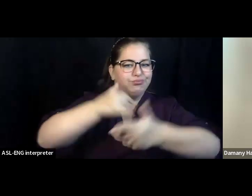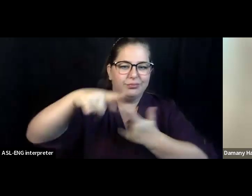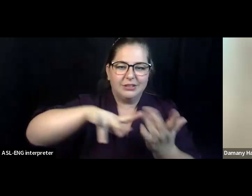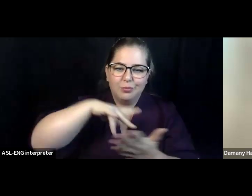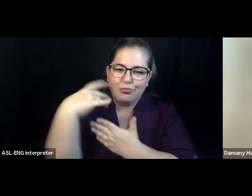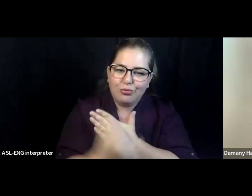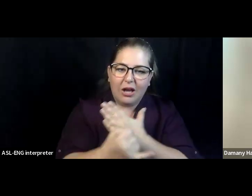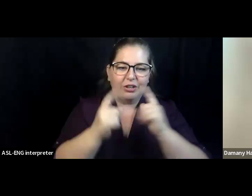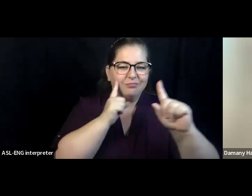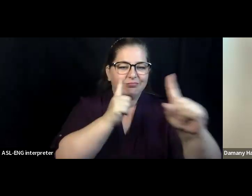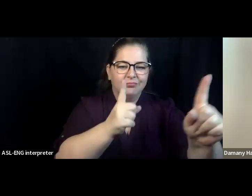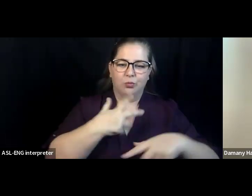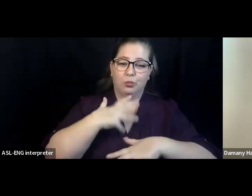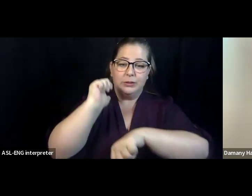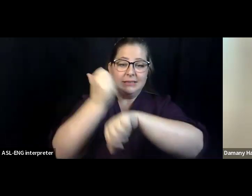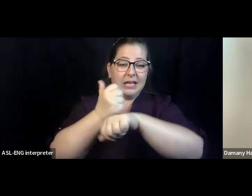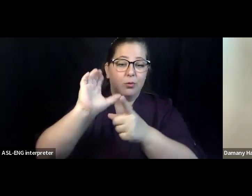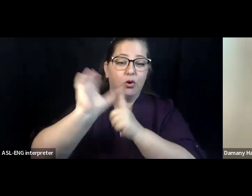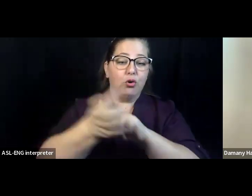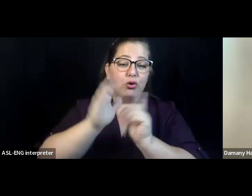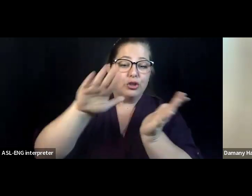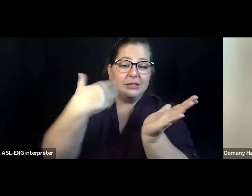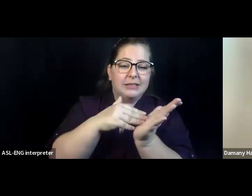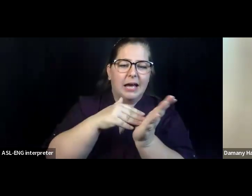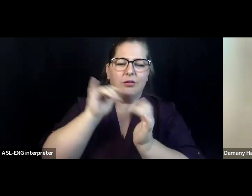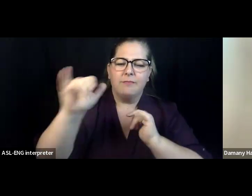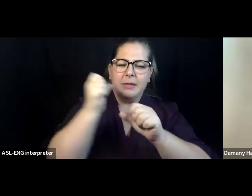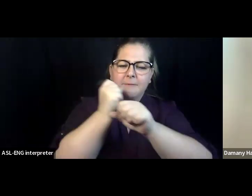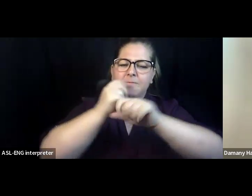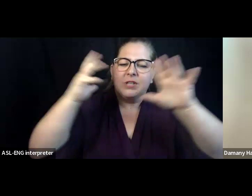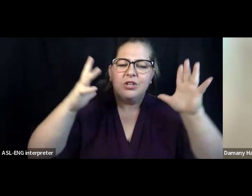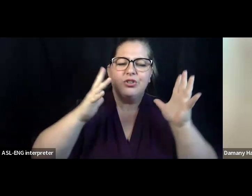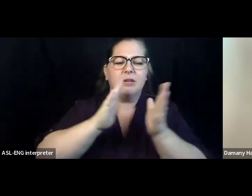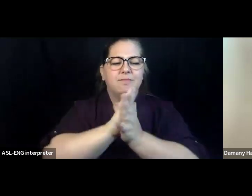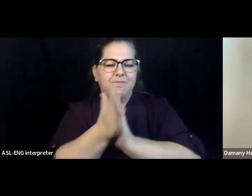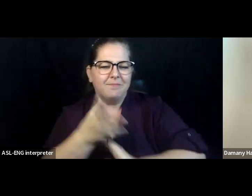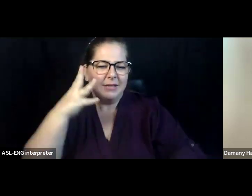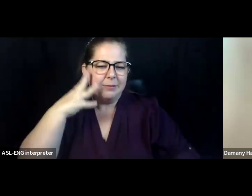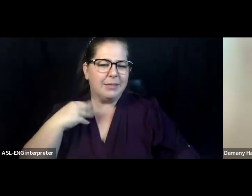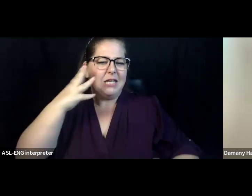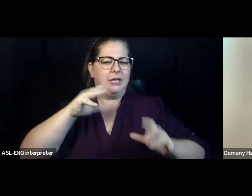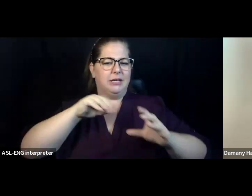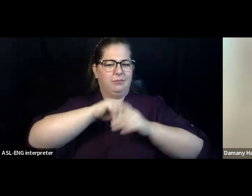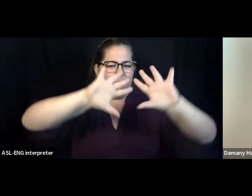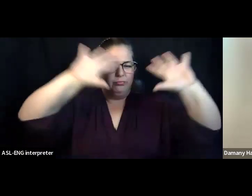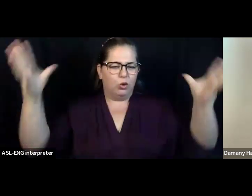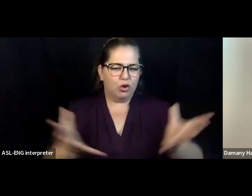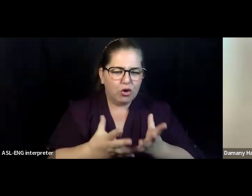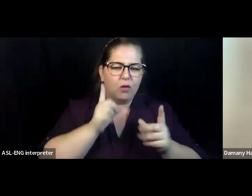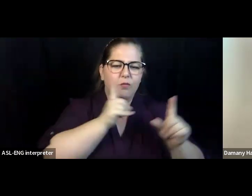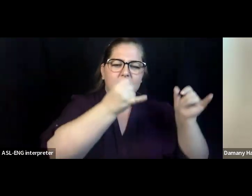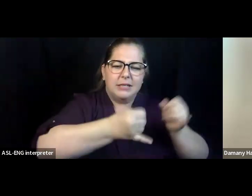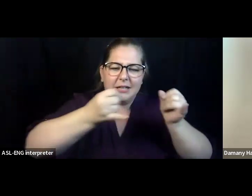regardless of race, disability, ethnicity, gender, religion, sexual orientation, national